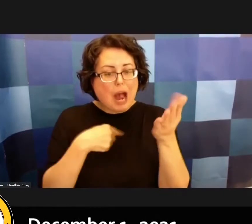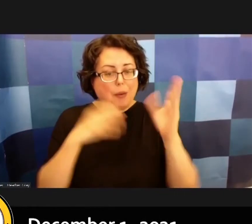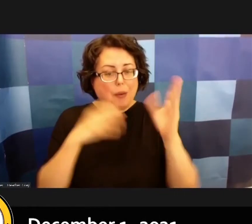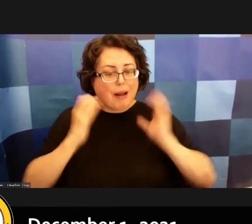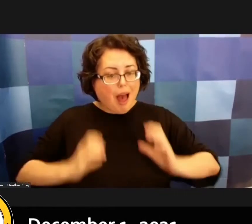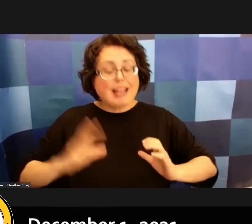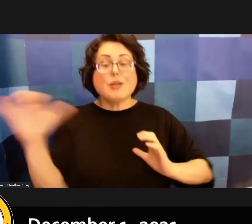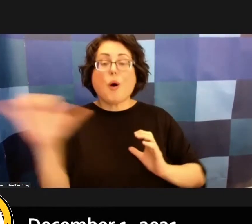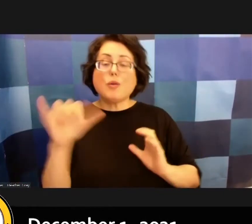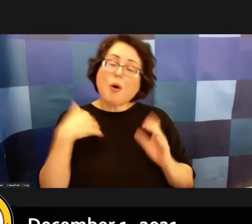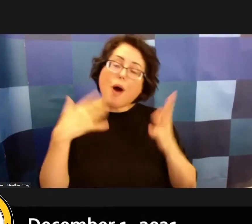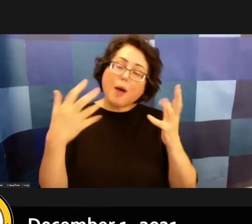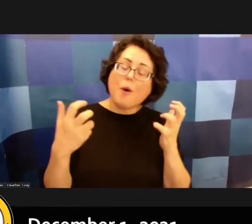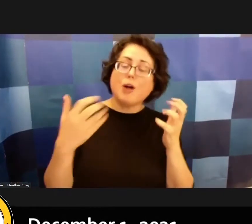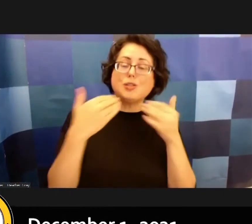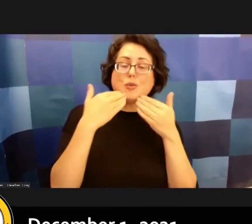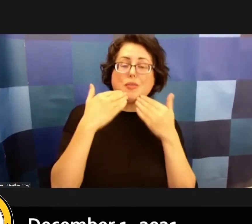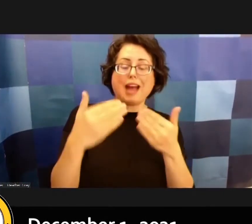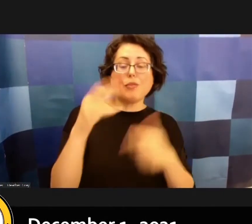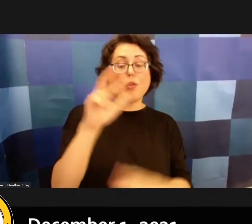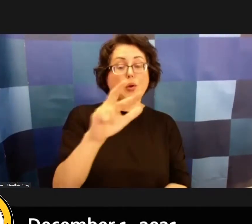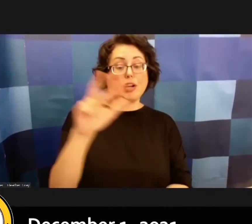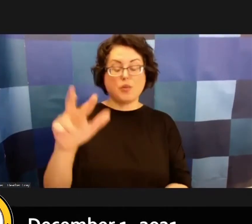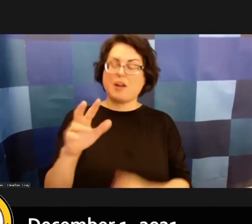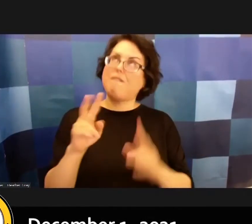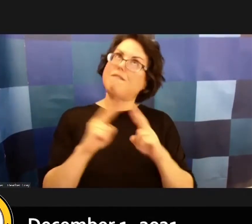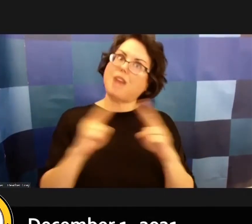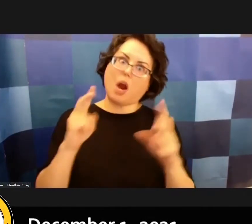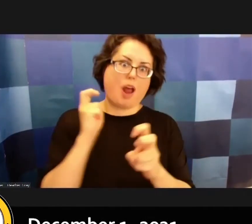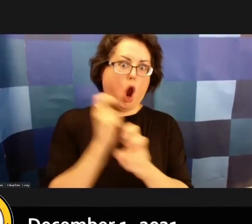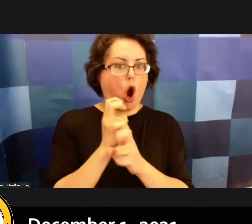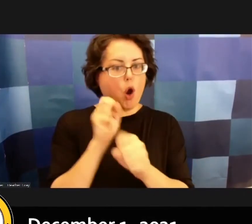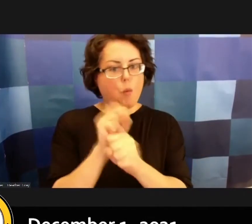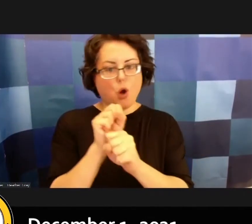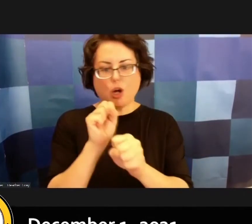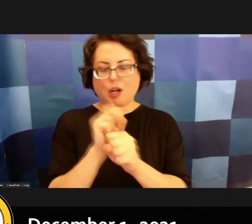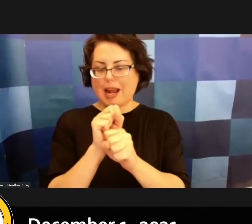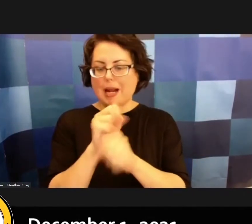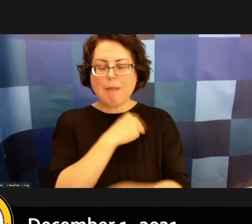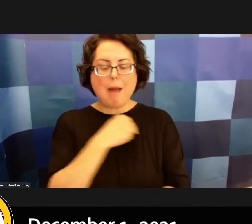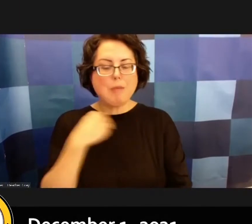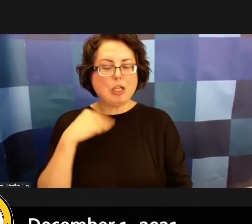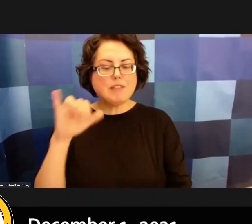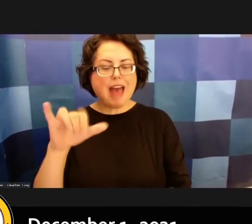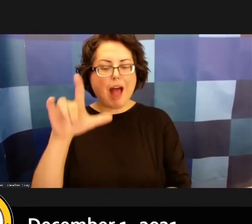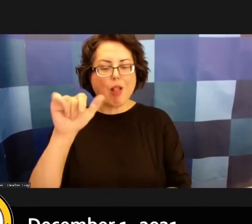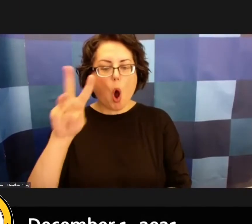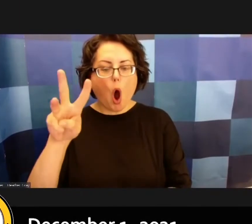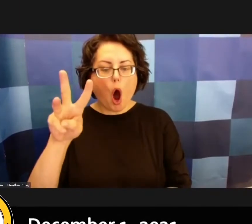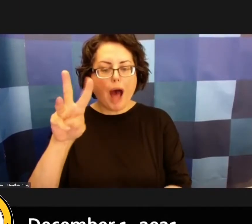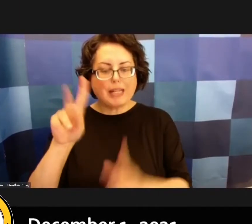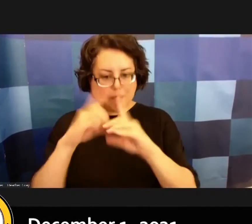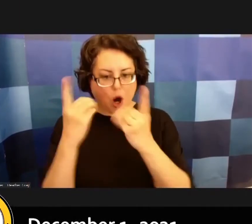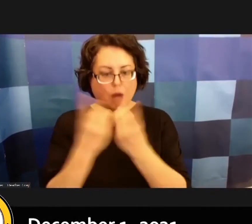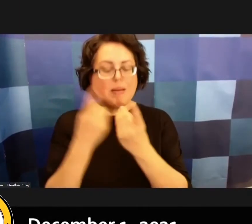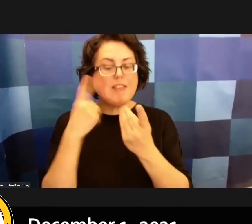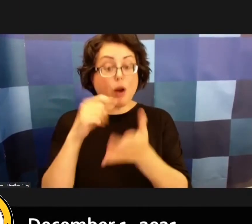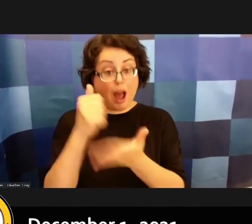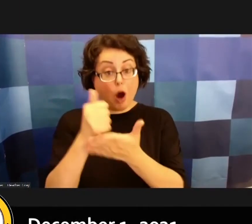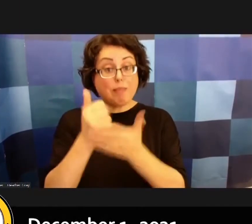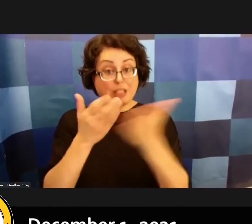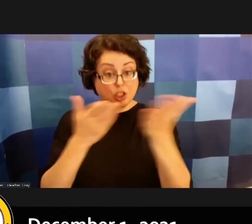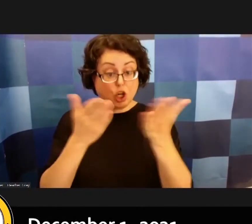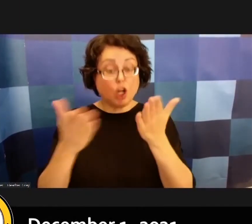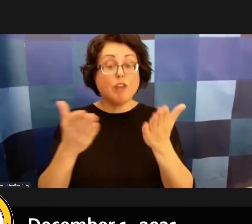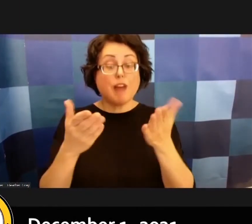uh thanks of 33 very hard working members current of the law department for helping serve our client the city